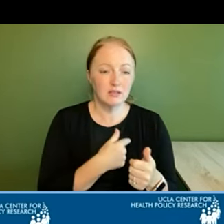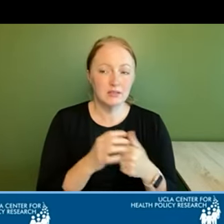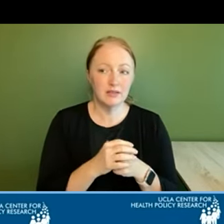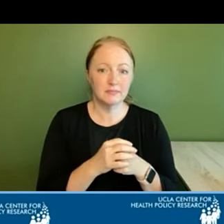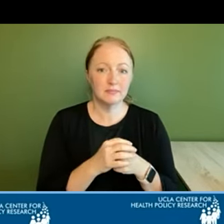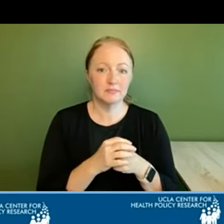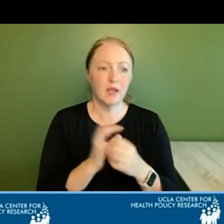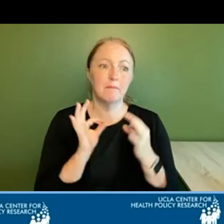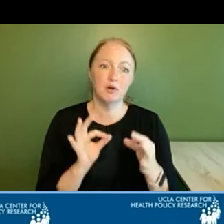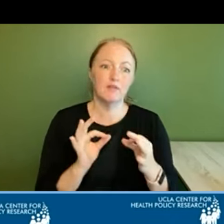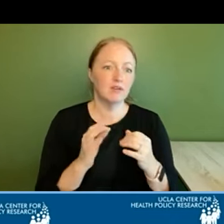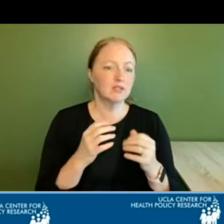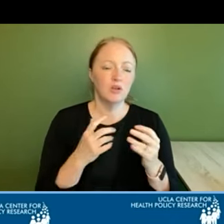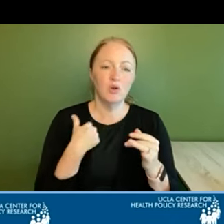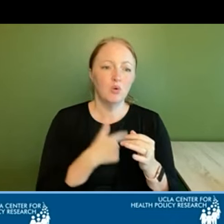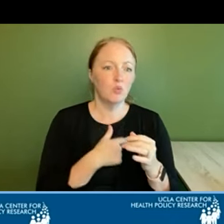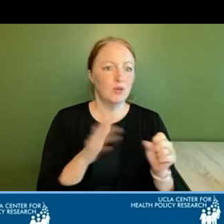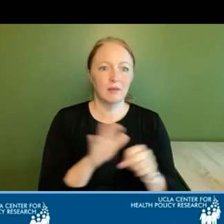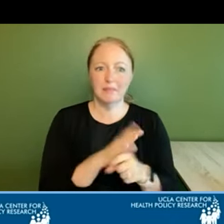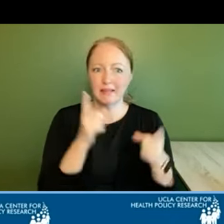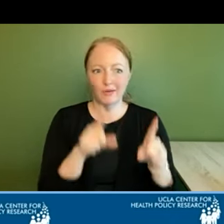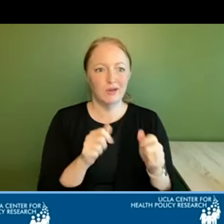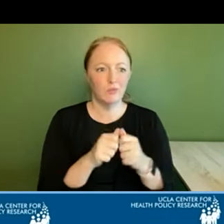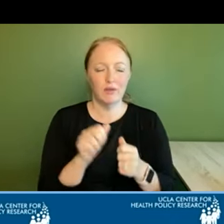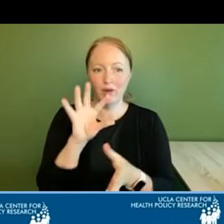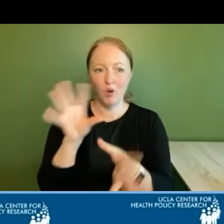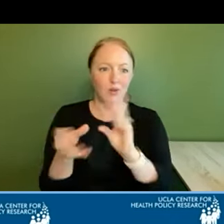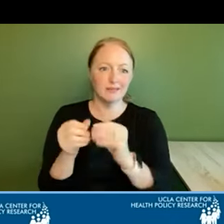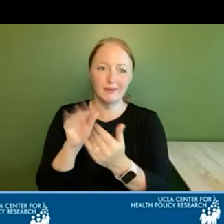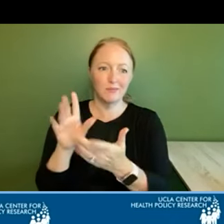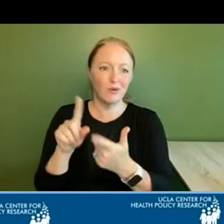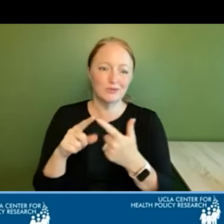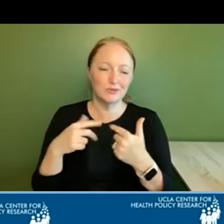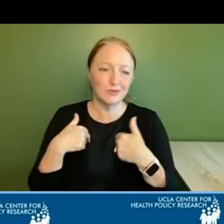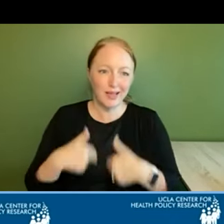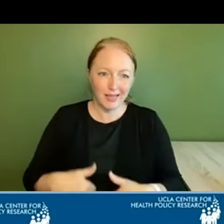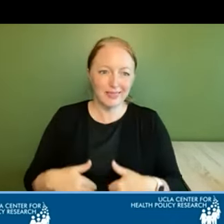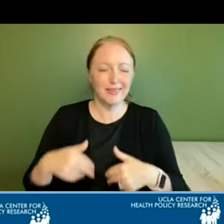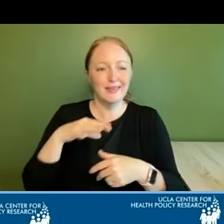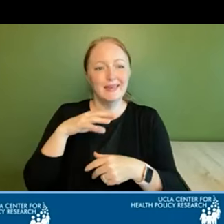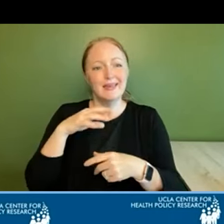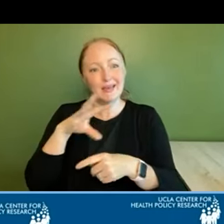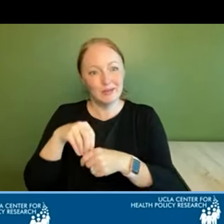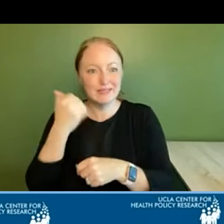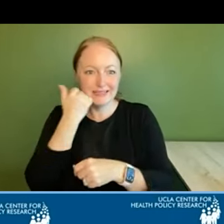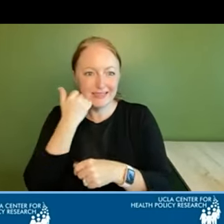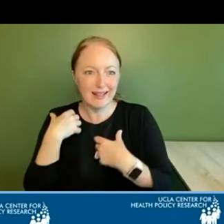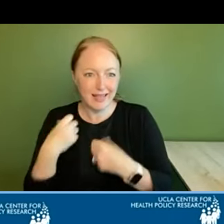and perfectly we not only totally agree about a holistic approach to health uh the issues of including dental health